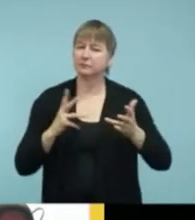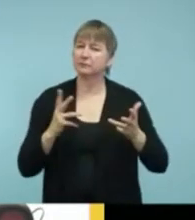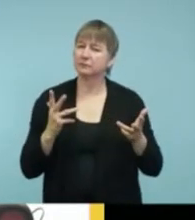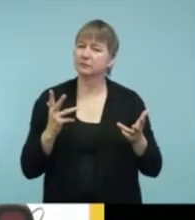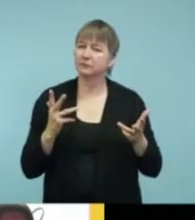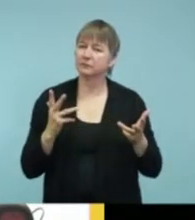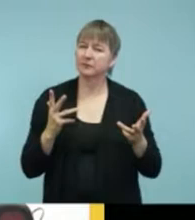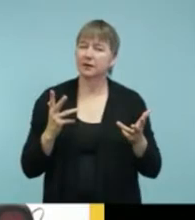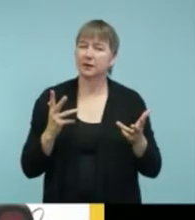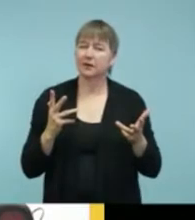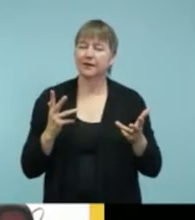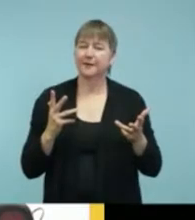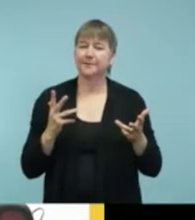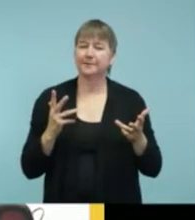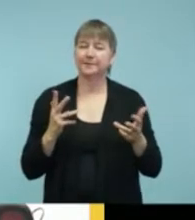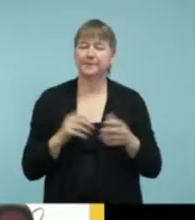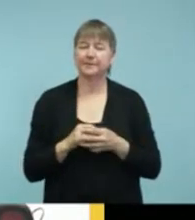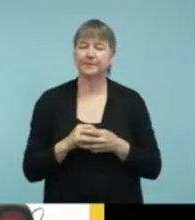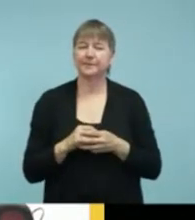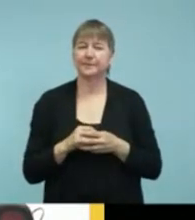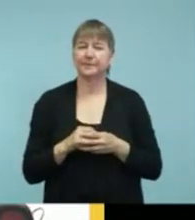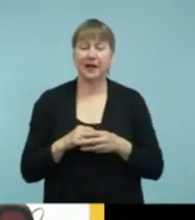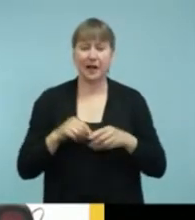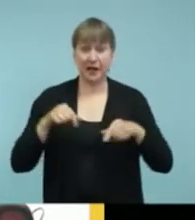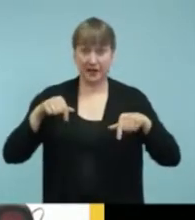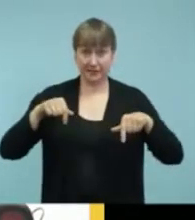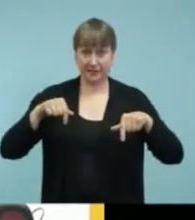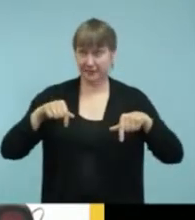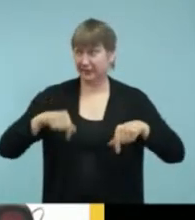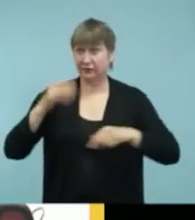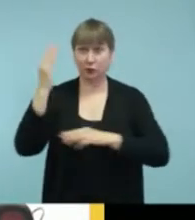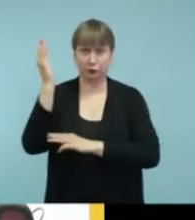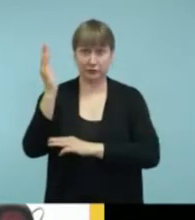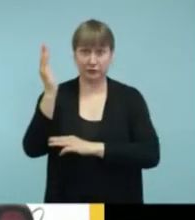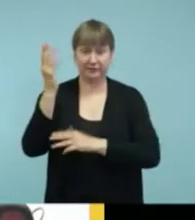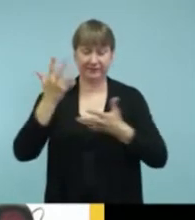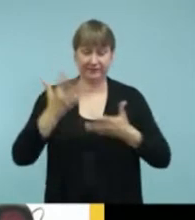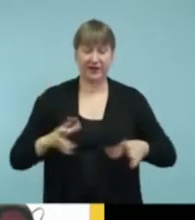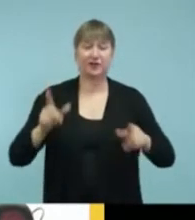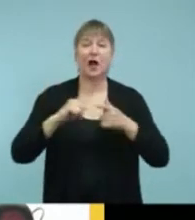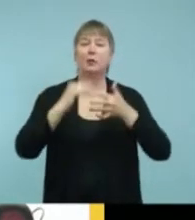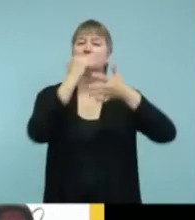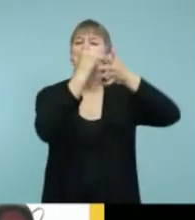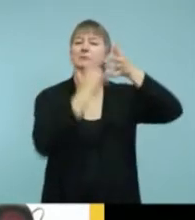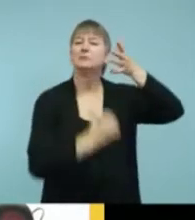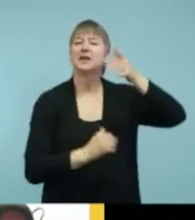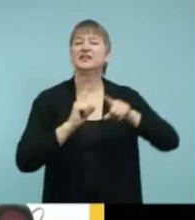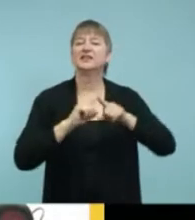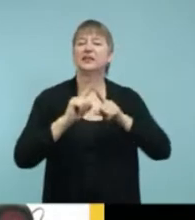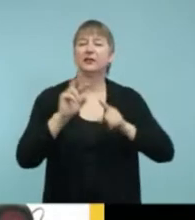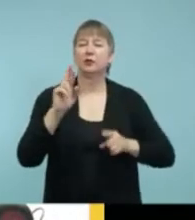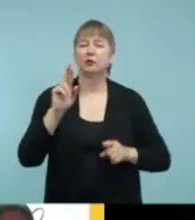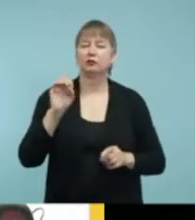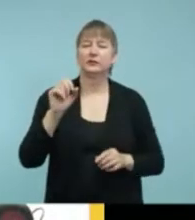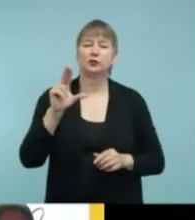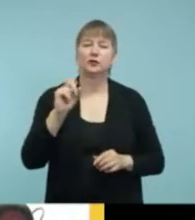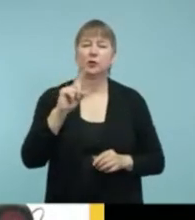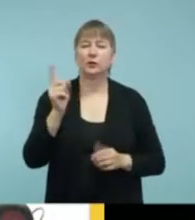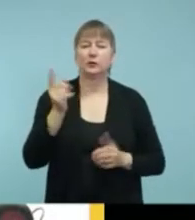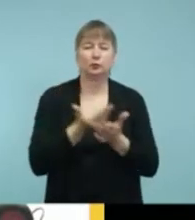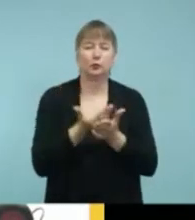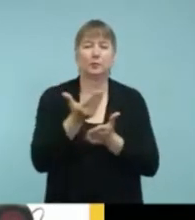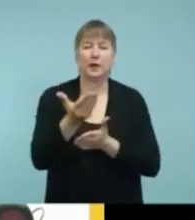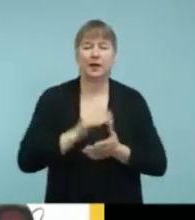at the end of this presentation, I'll give you some resources that will show you where to get some of these products. But